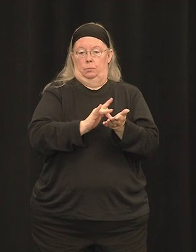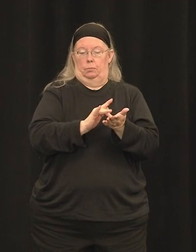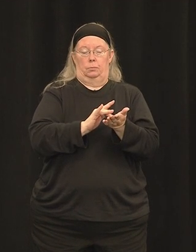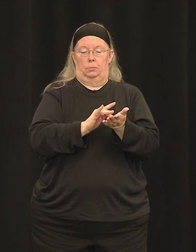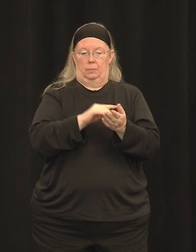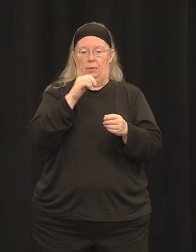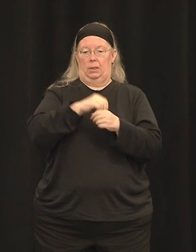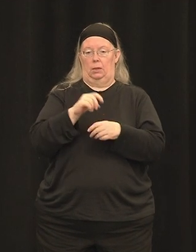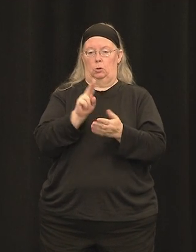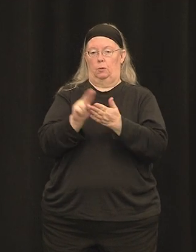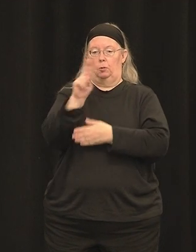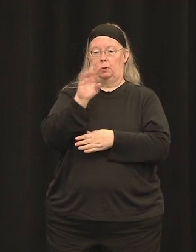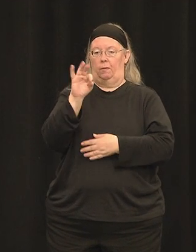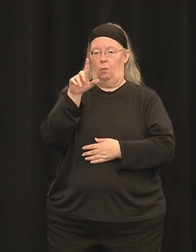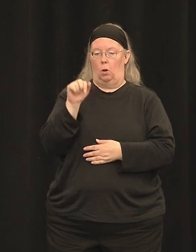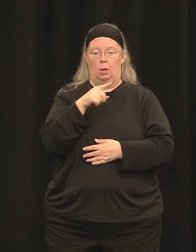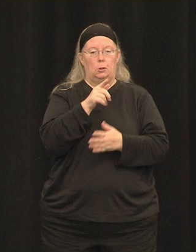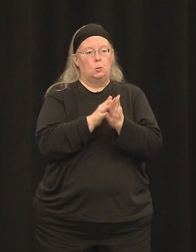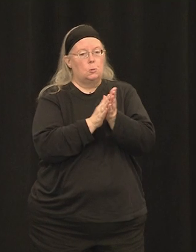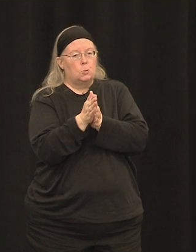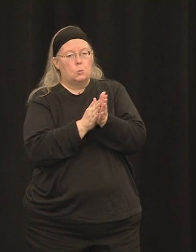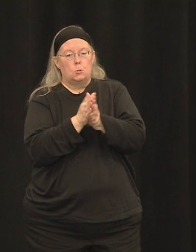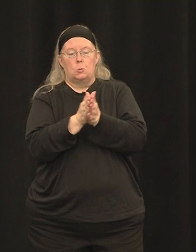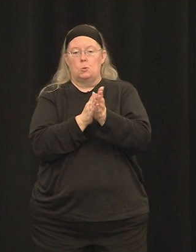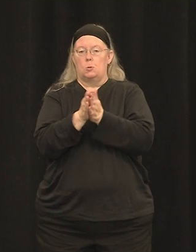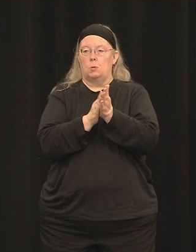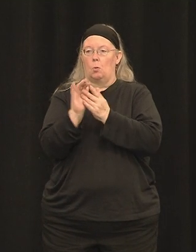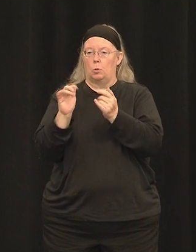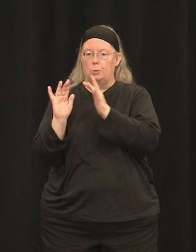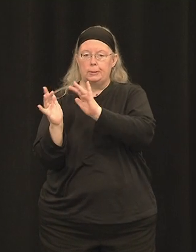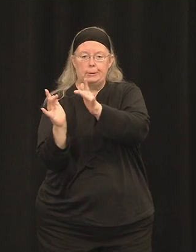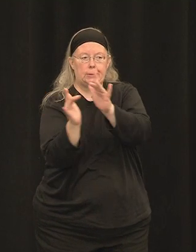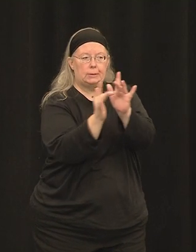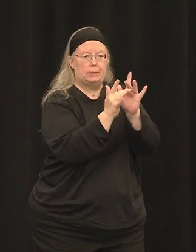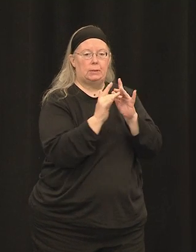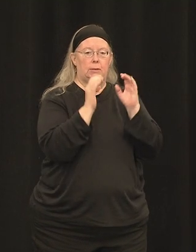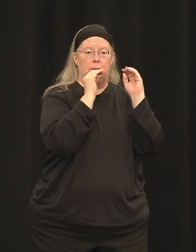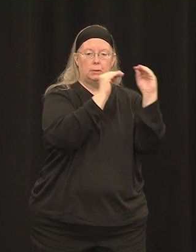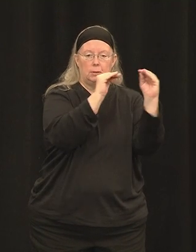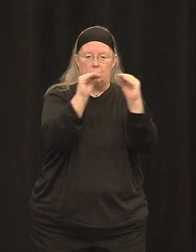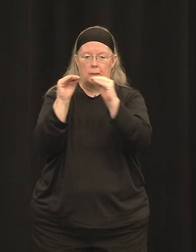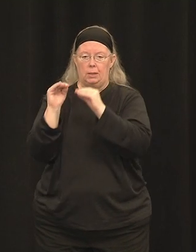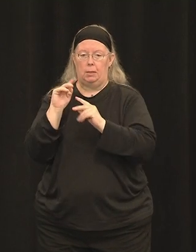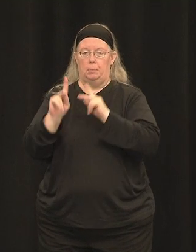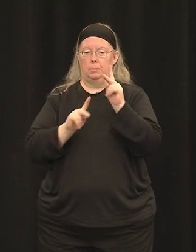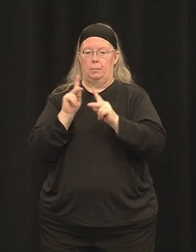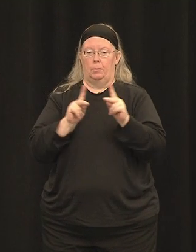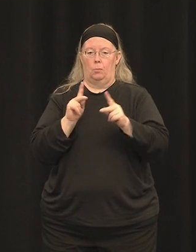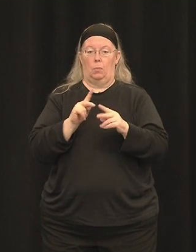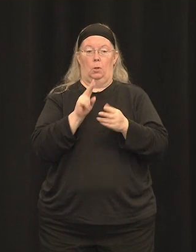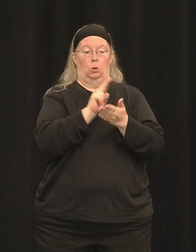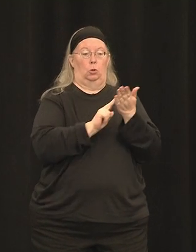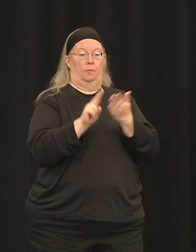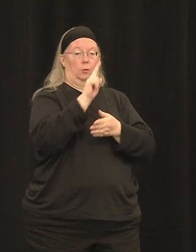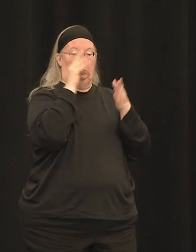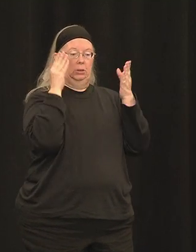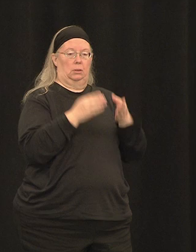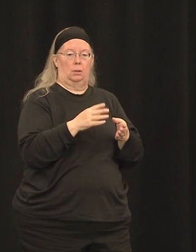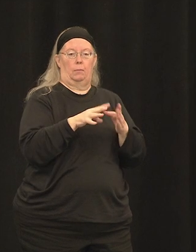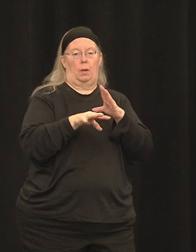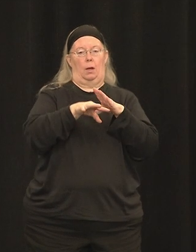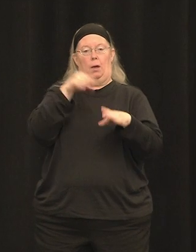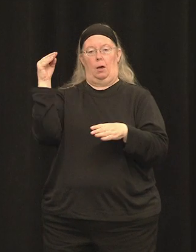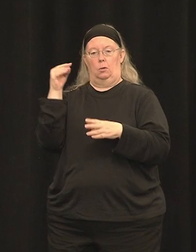about outreach education outside of the University. She routinely provides lab tours for visually